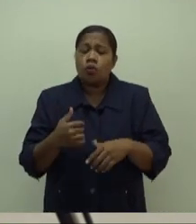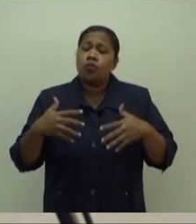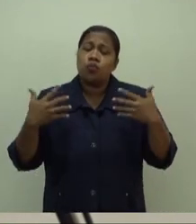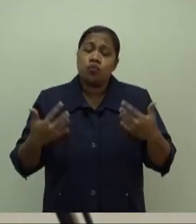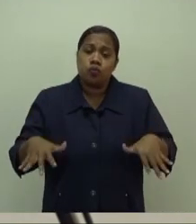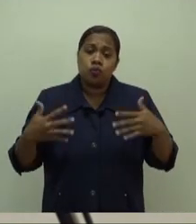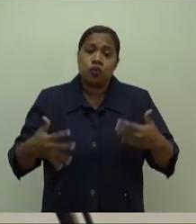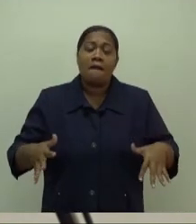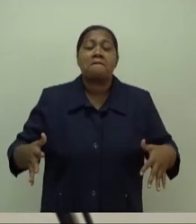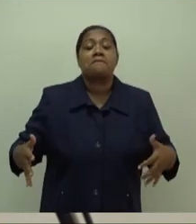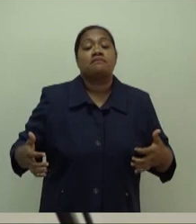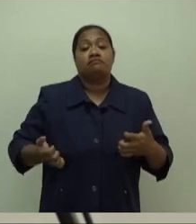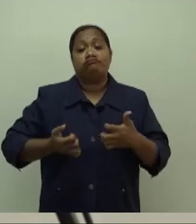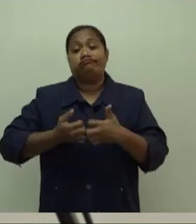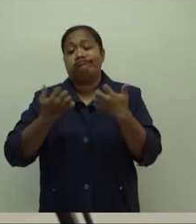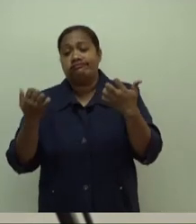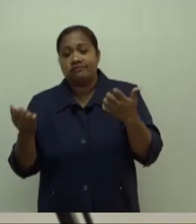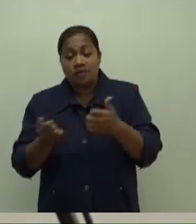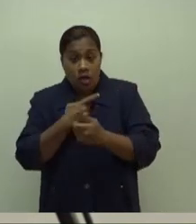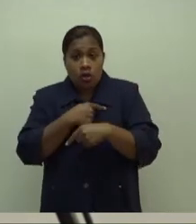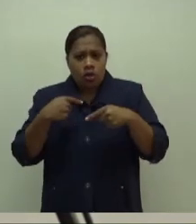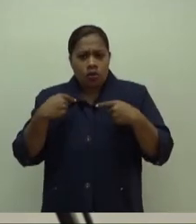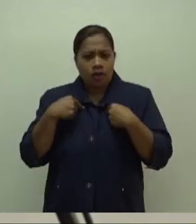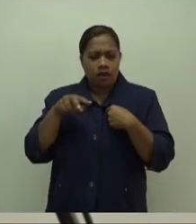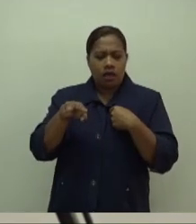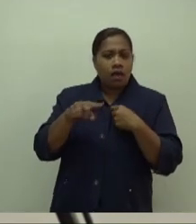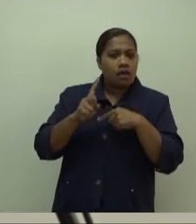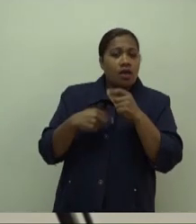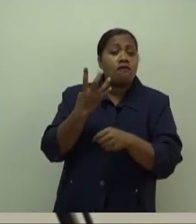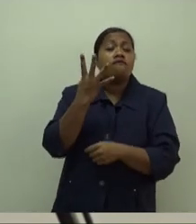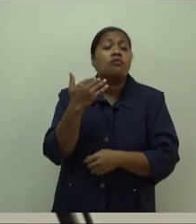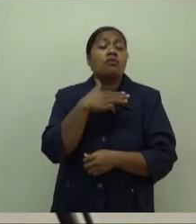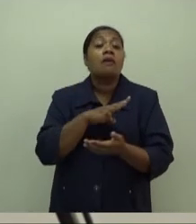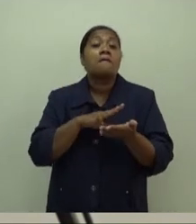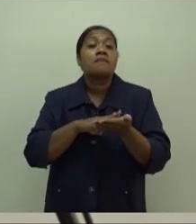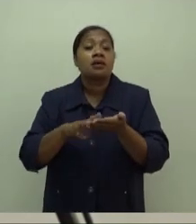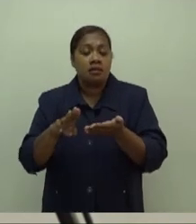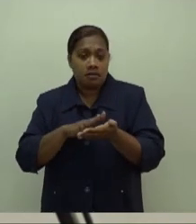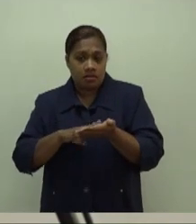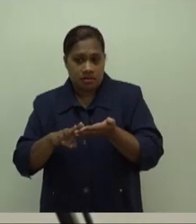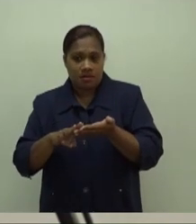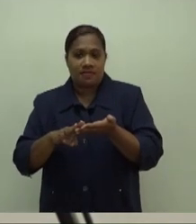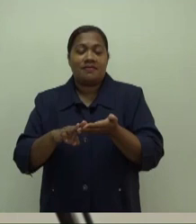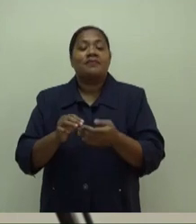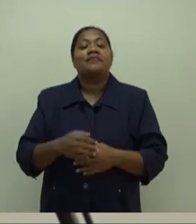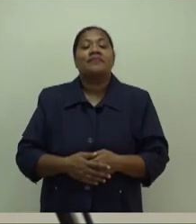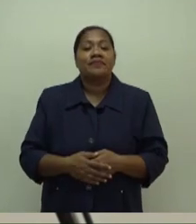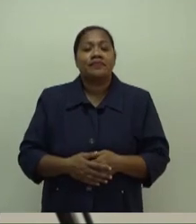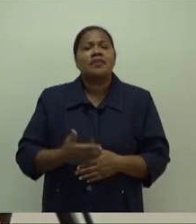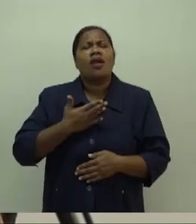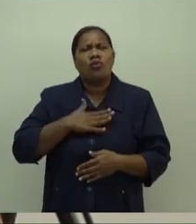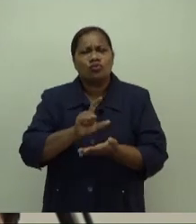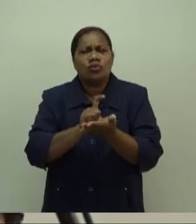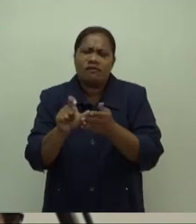We've estimated it to amount to up to about 400 million annually. I want to clarify what we mean by